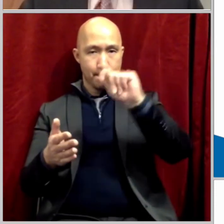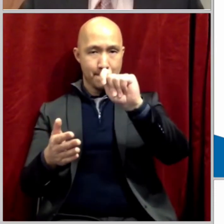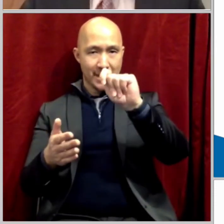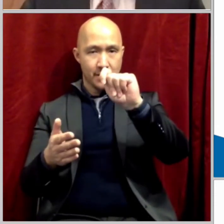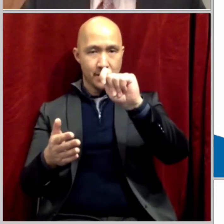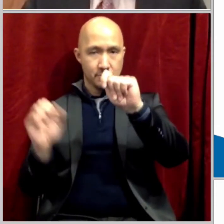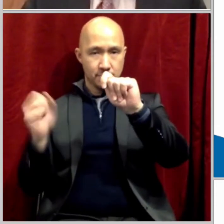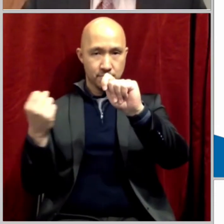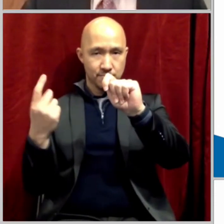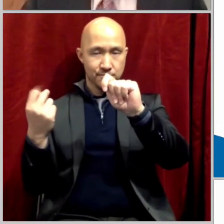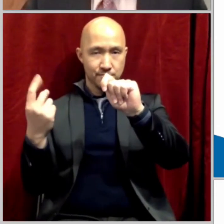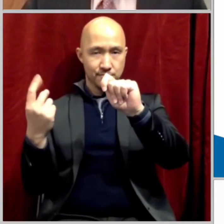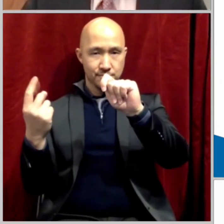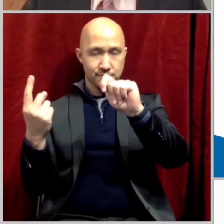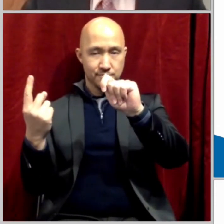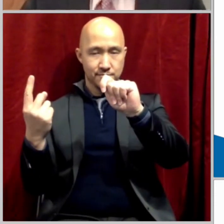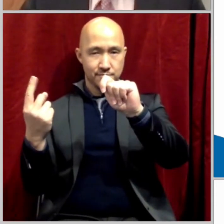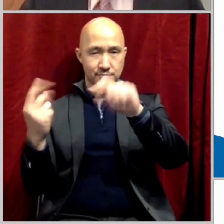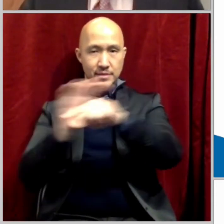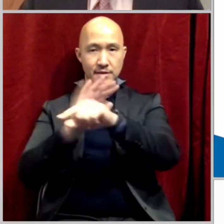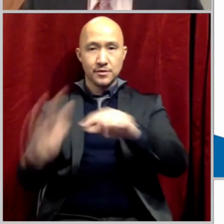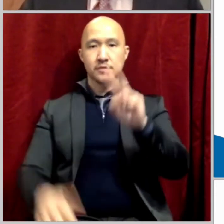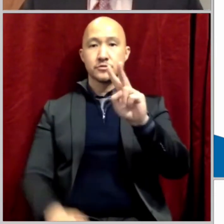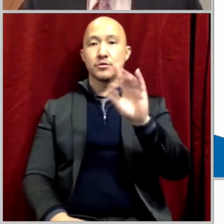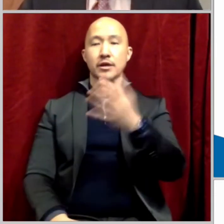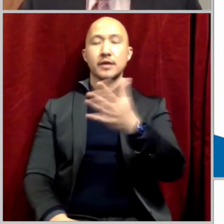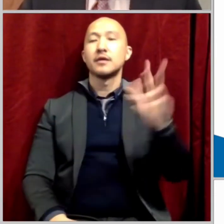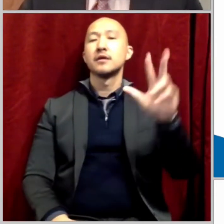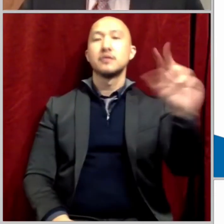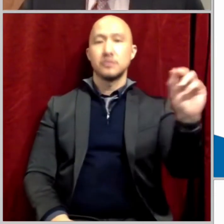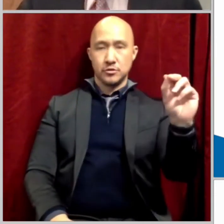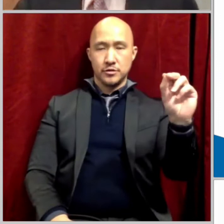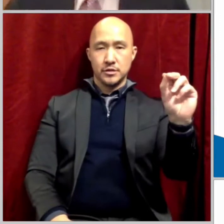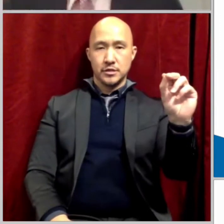Matthew chapter 11, we'll read verses 28 through 30.